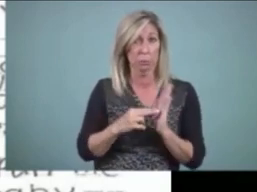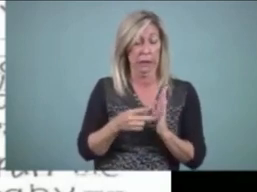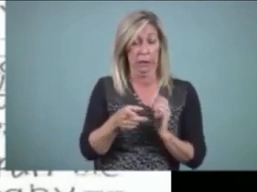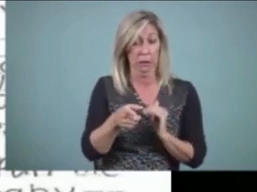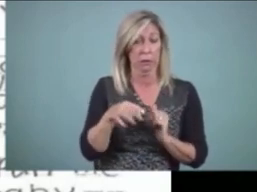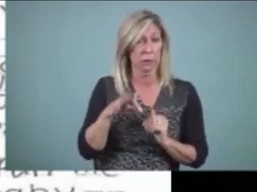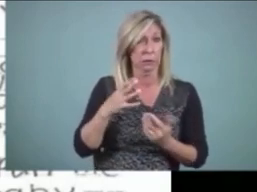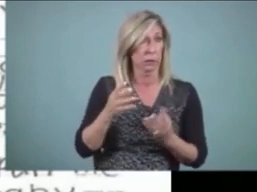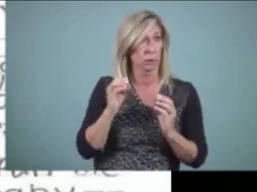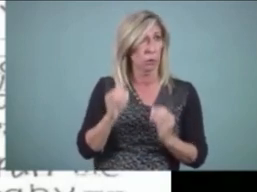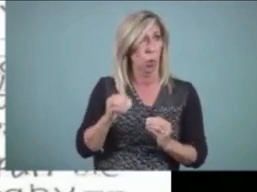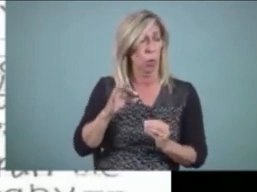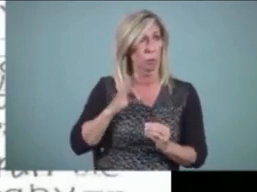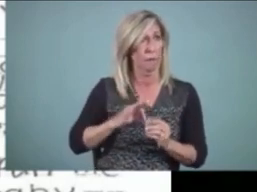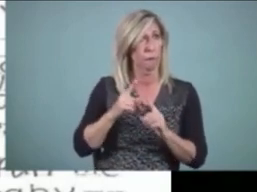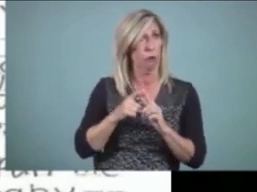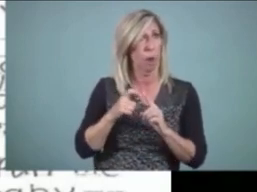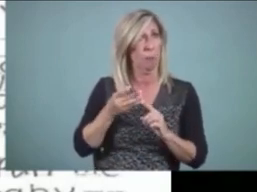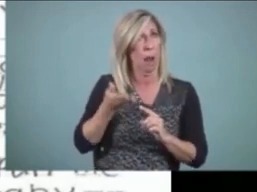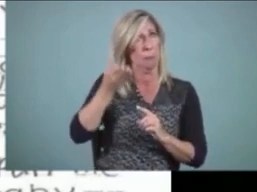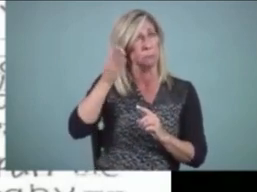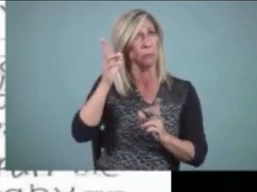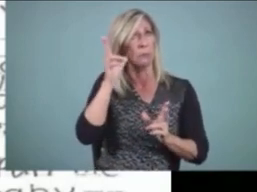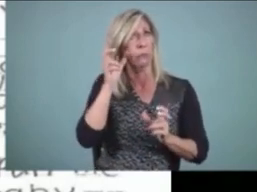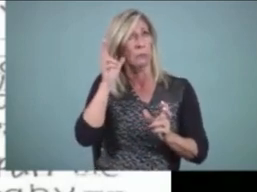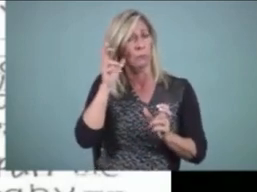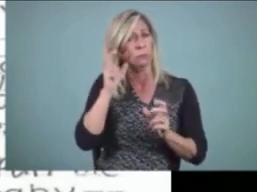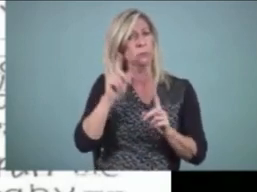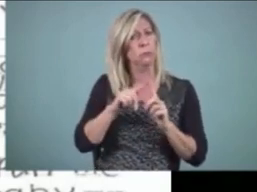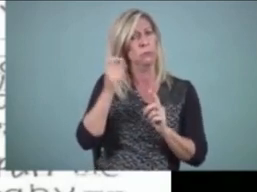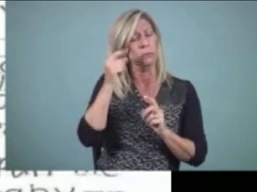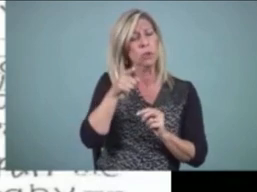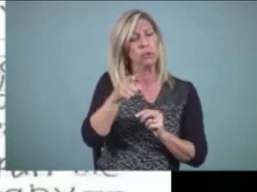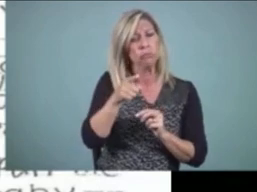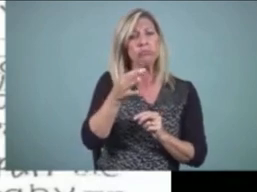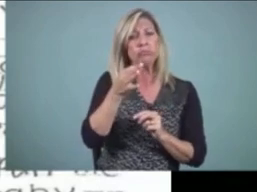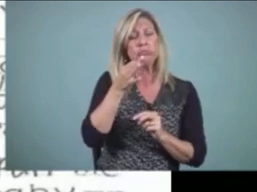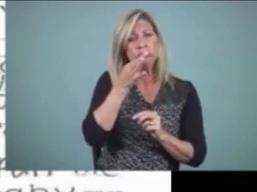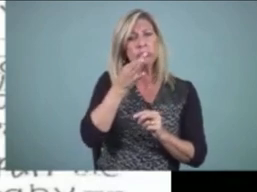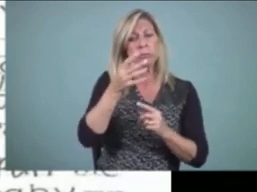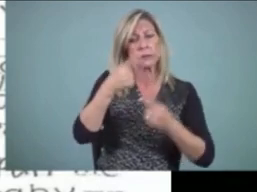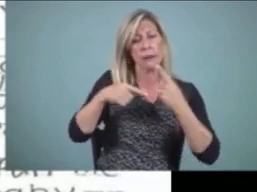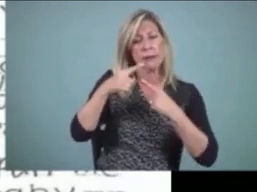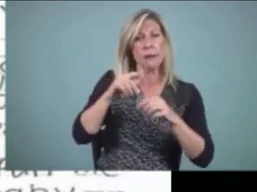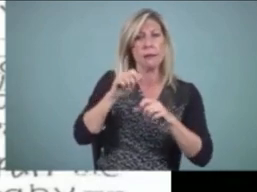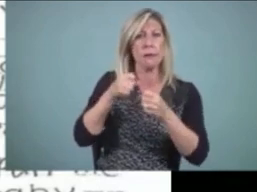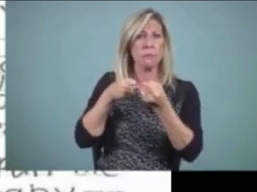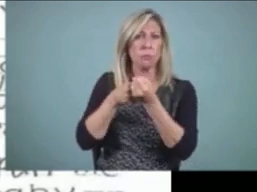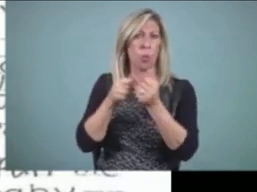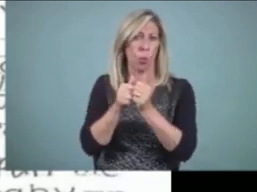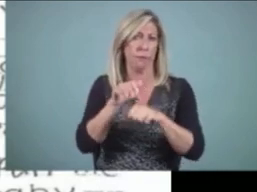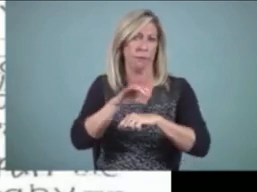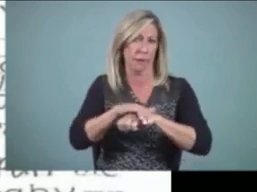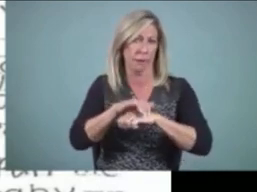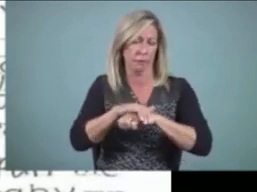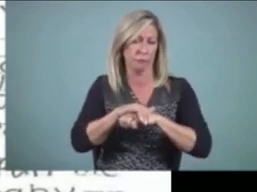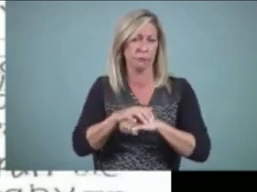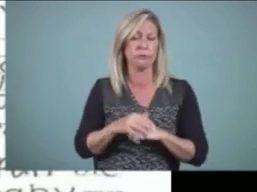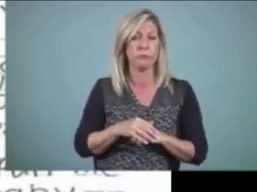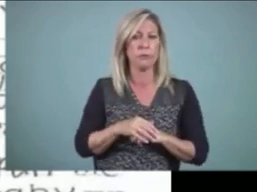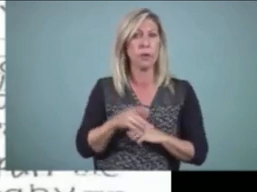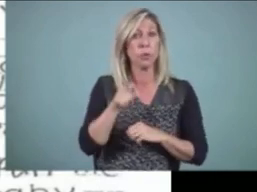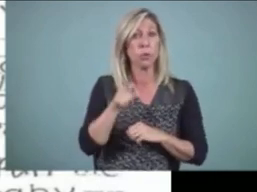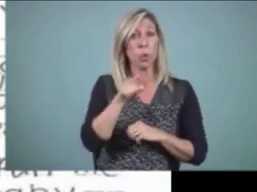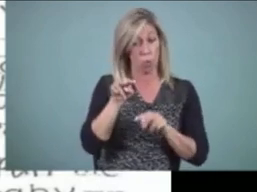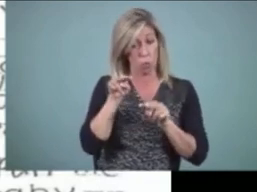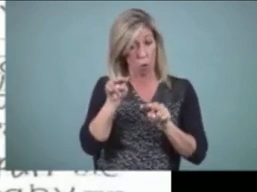amplification, but she was a very good user of sign-supported English. And you will, when you watch her, you will see how she